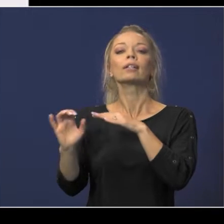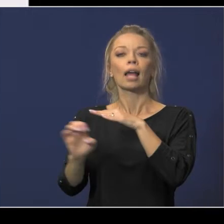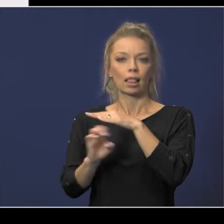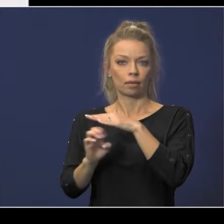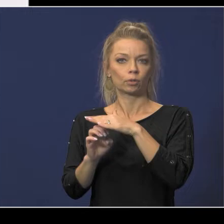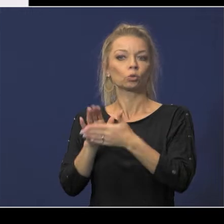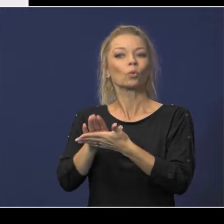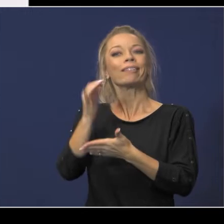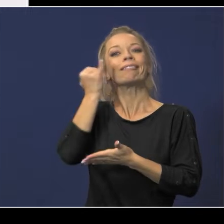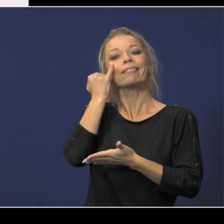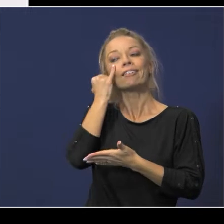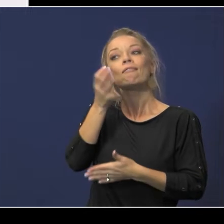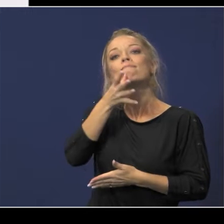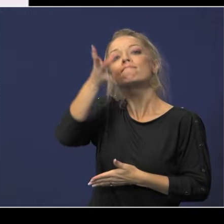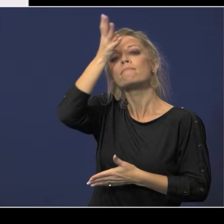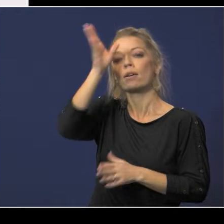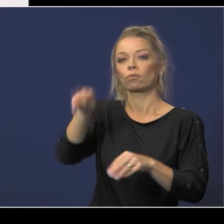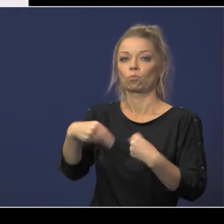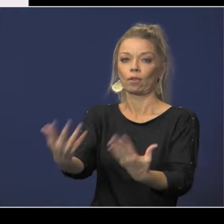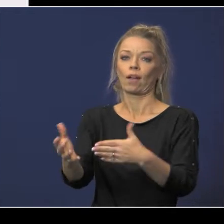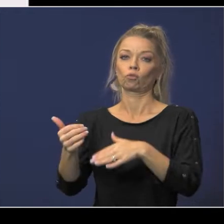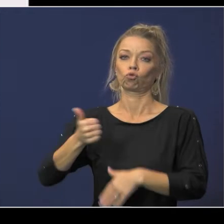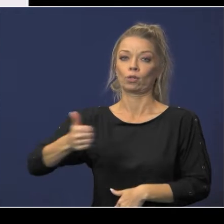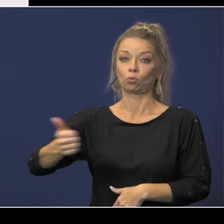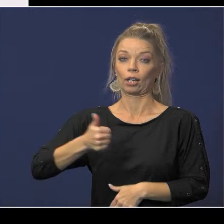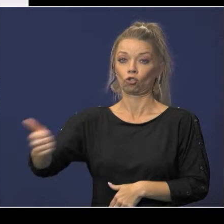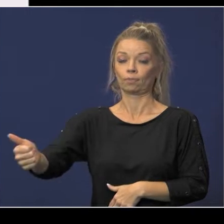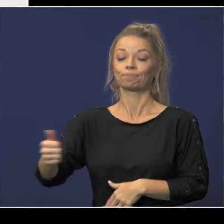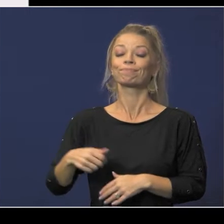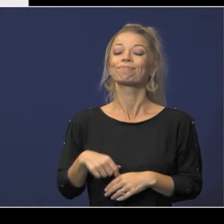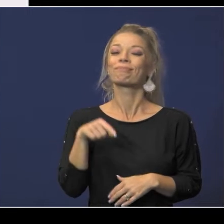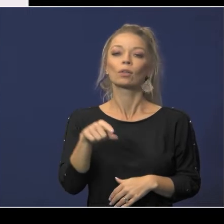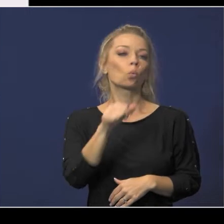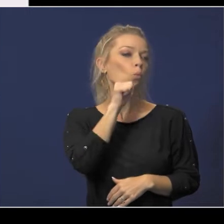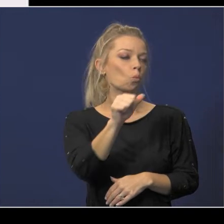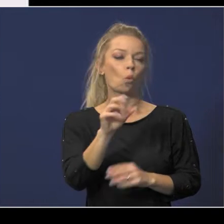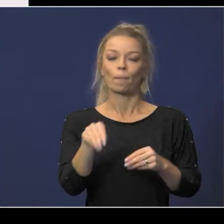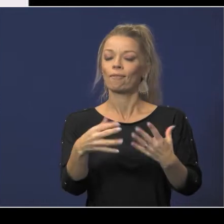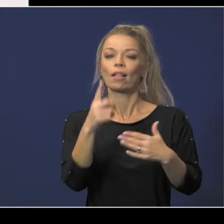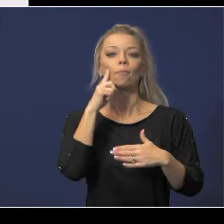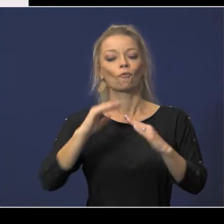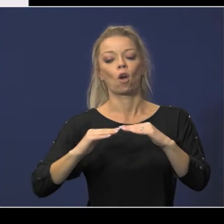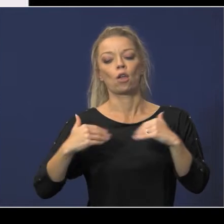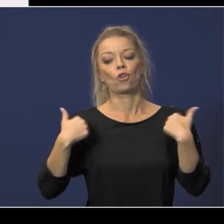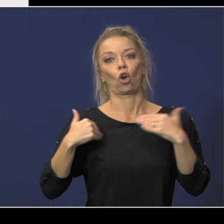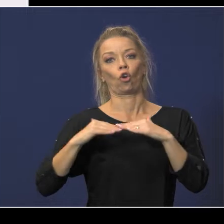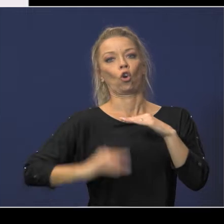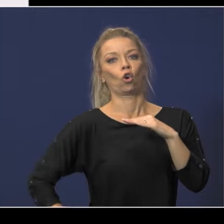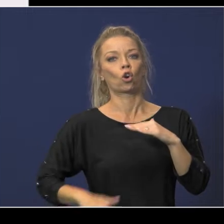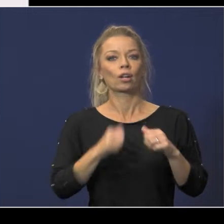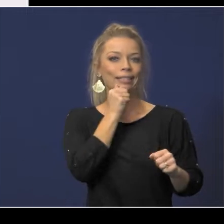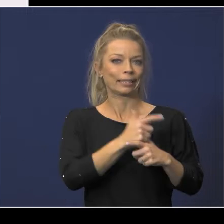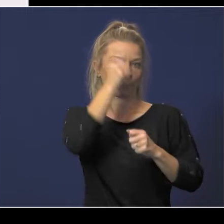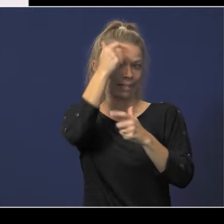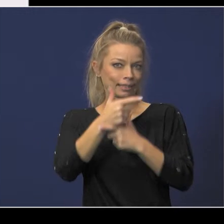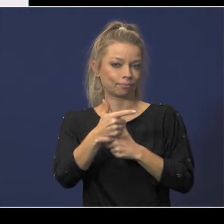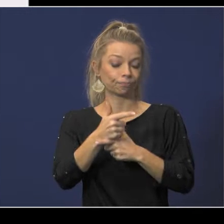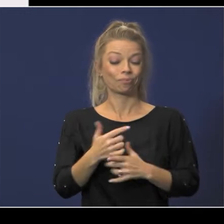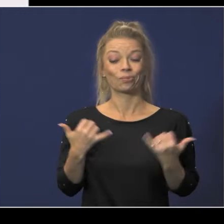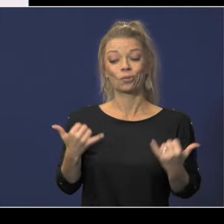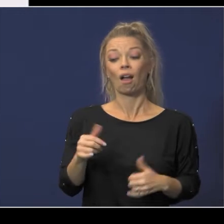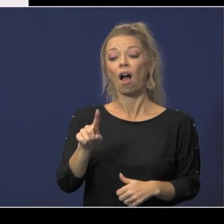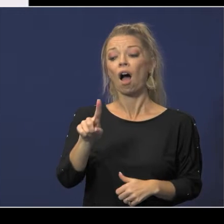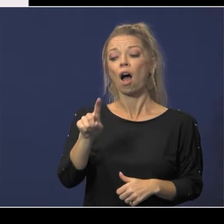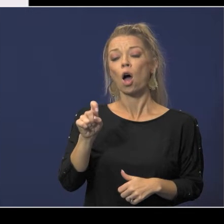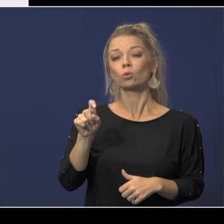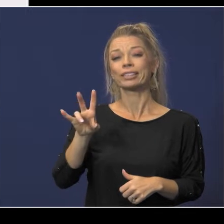if their parents provide transportation this opportunity will not be available for younger siblings currently we have 107 students